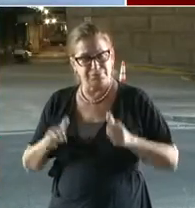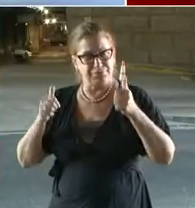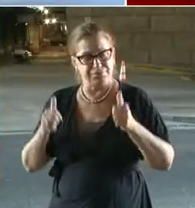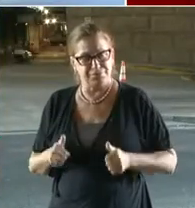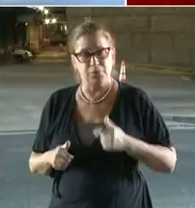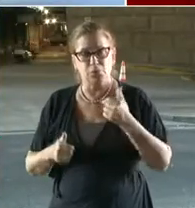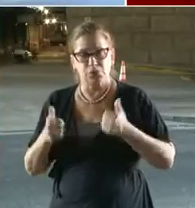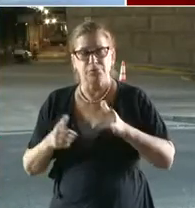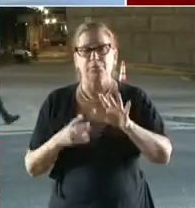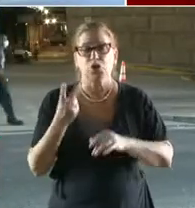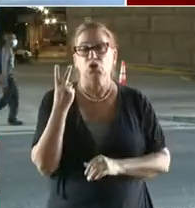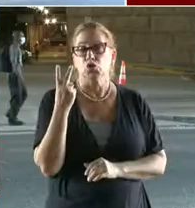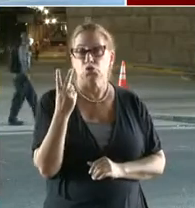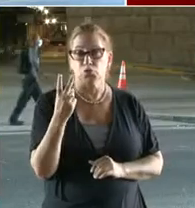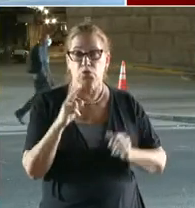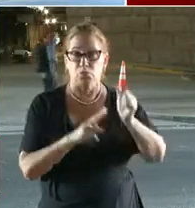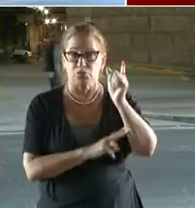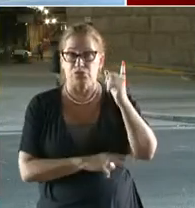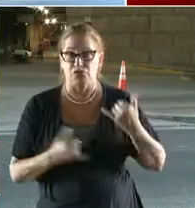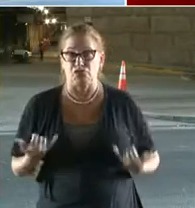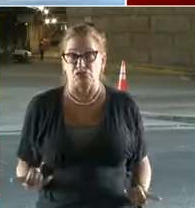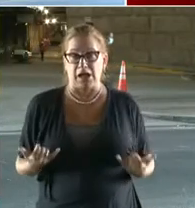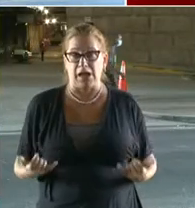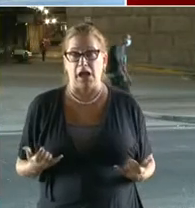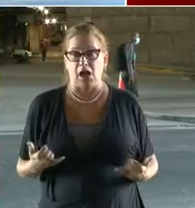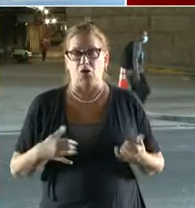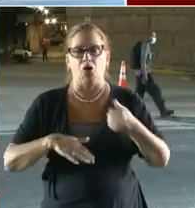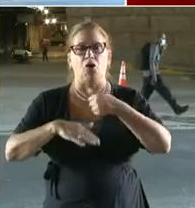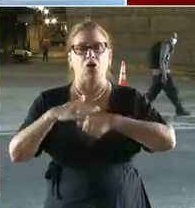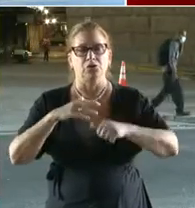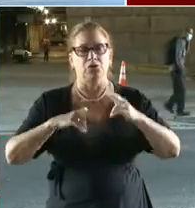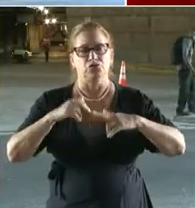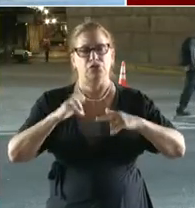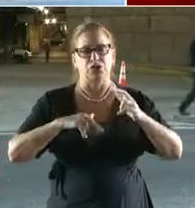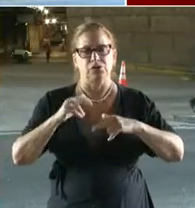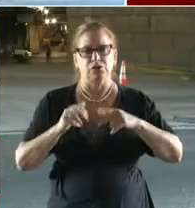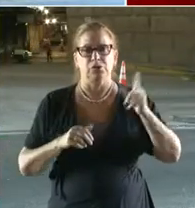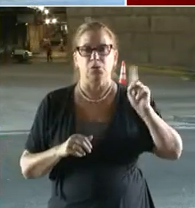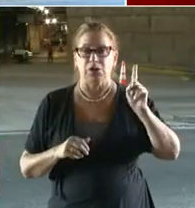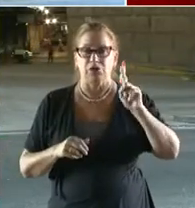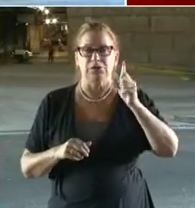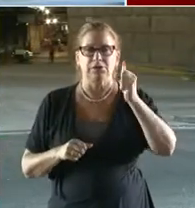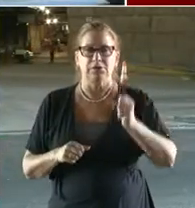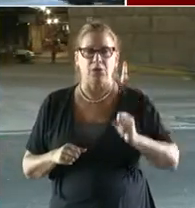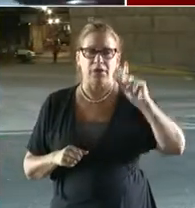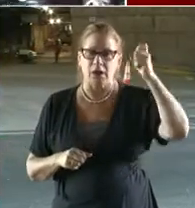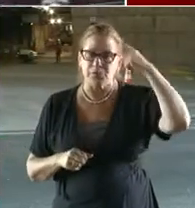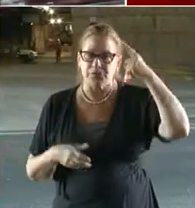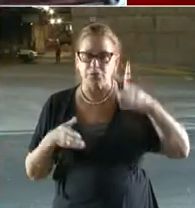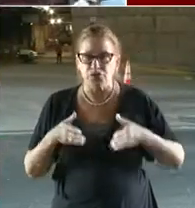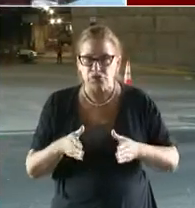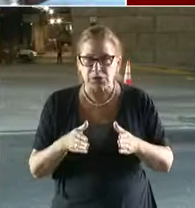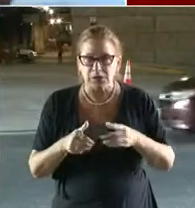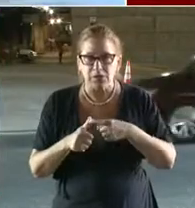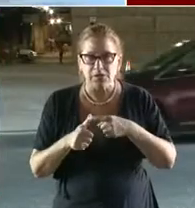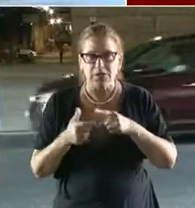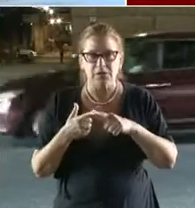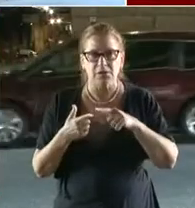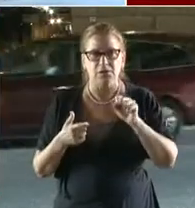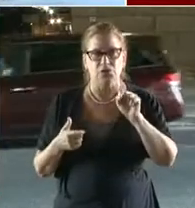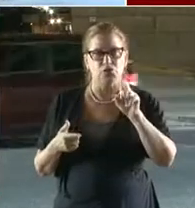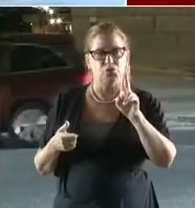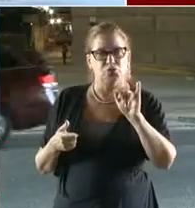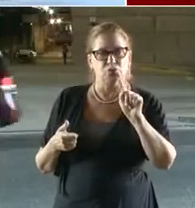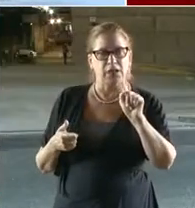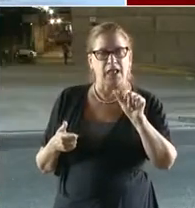that were actually right now under construction renovation now, South Capitol Street and the Suitland Parkway and those will be, actually one was already repaired and the other will be